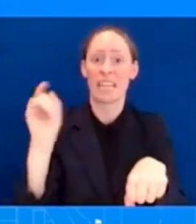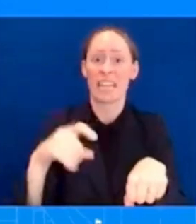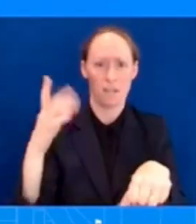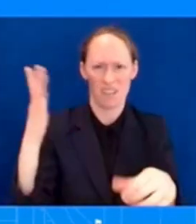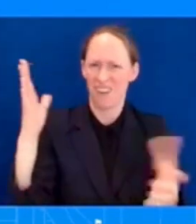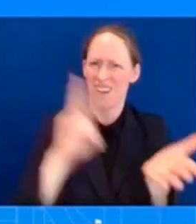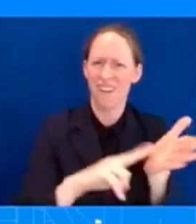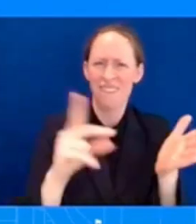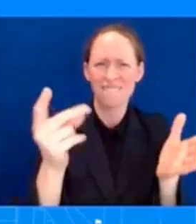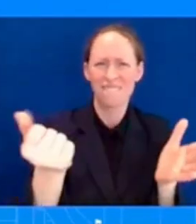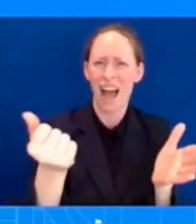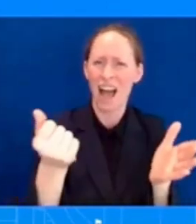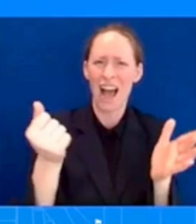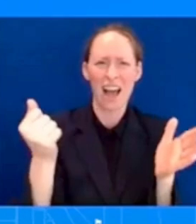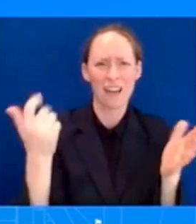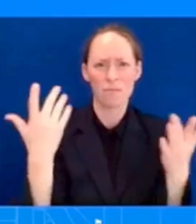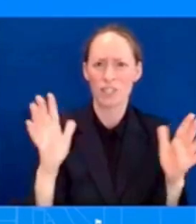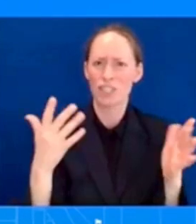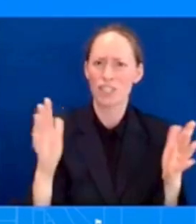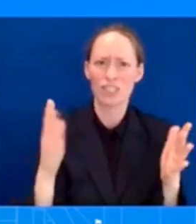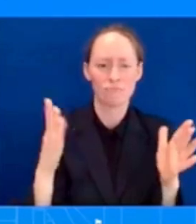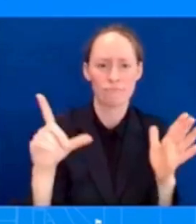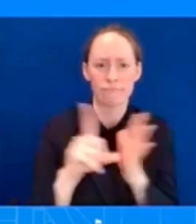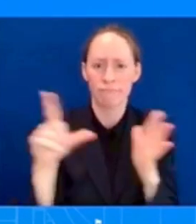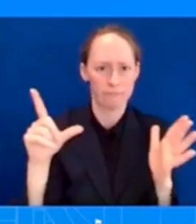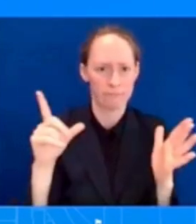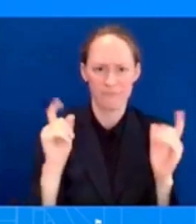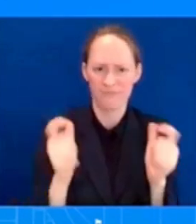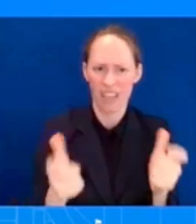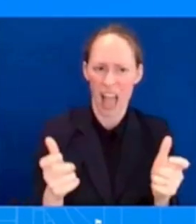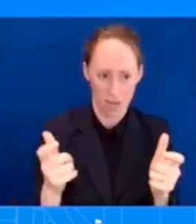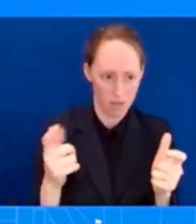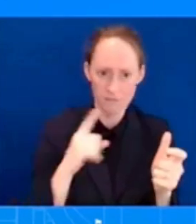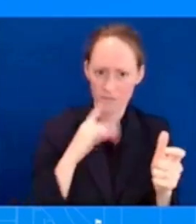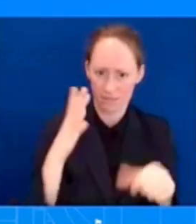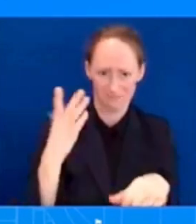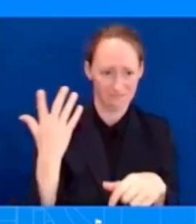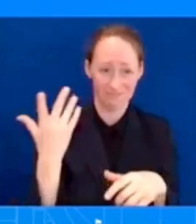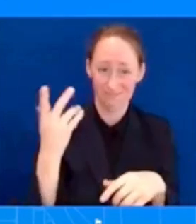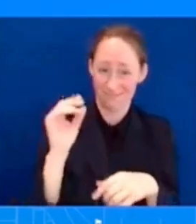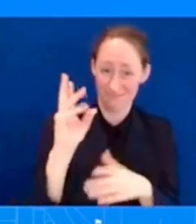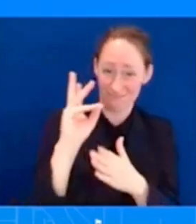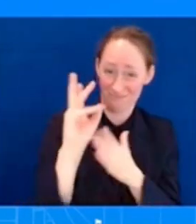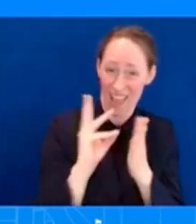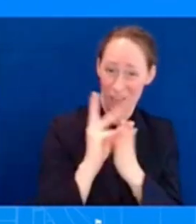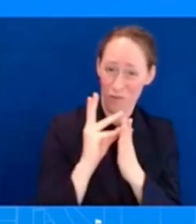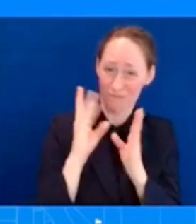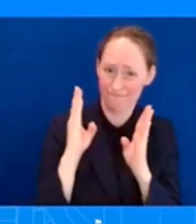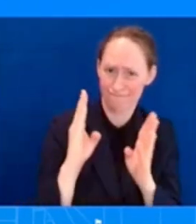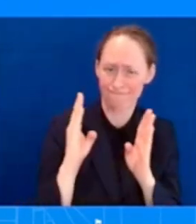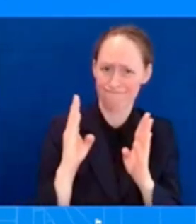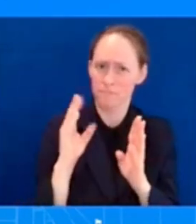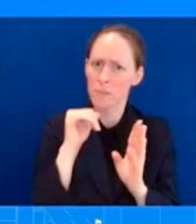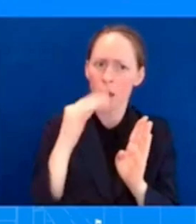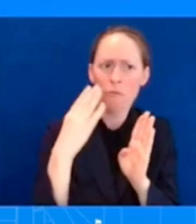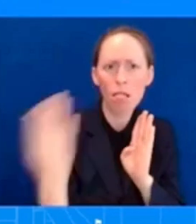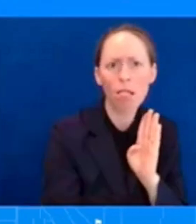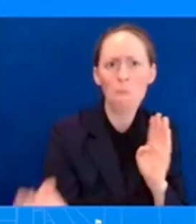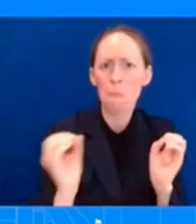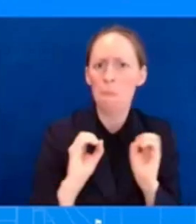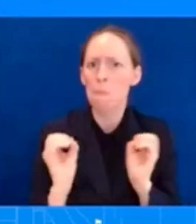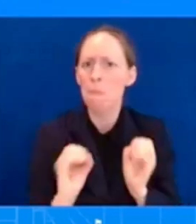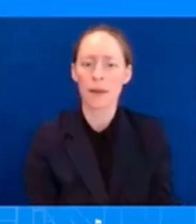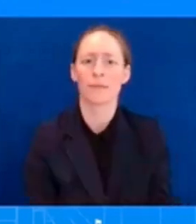response. And Governor Green described this as having provided amazing support for recovery because the President was able to do that within